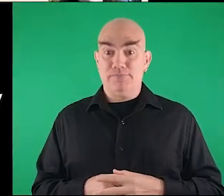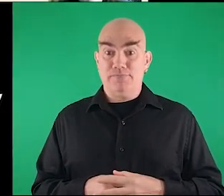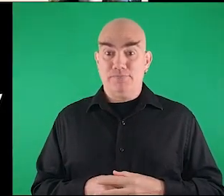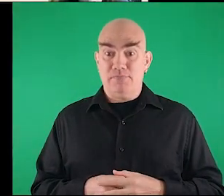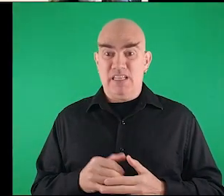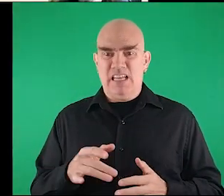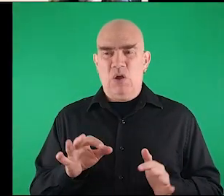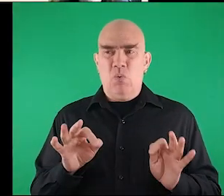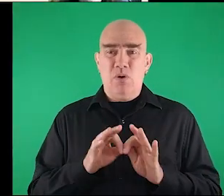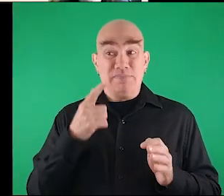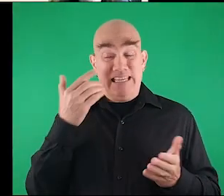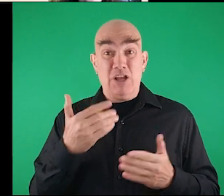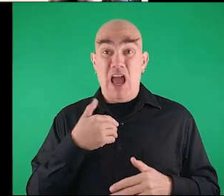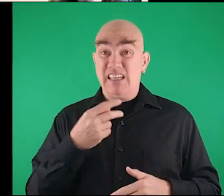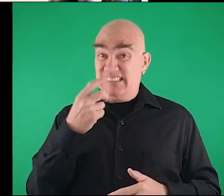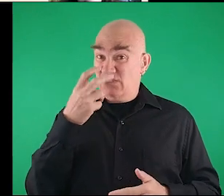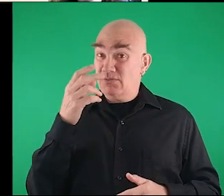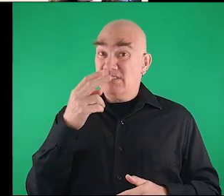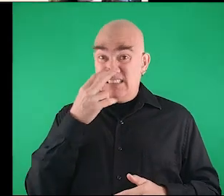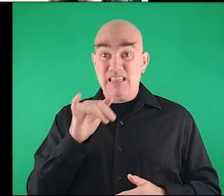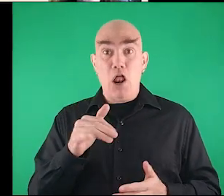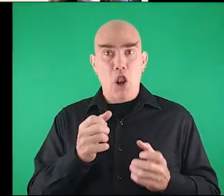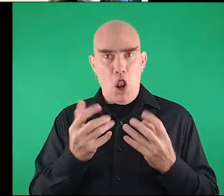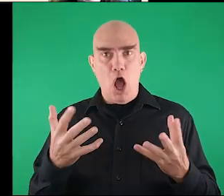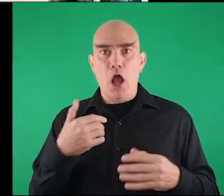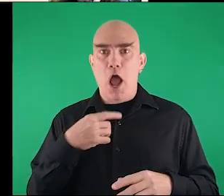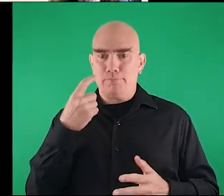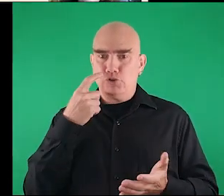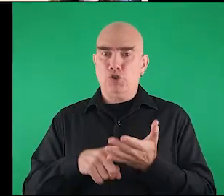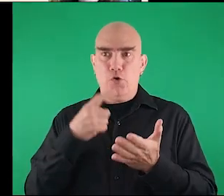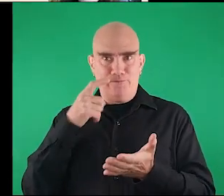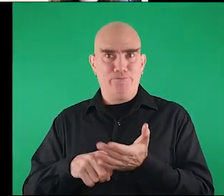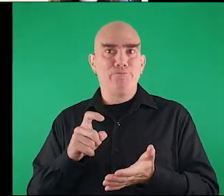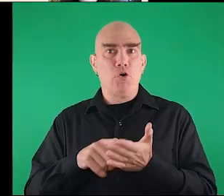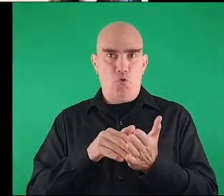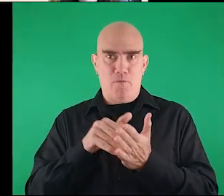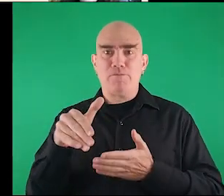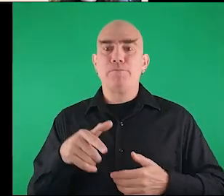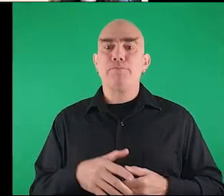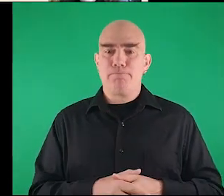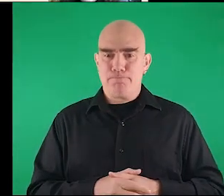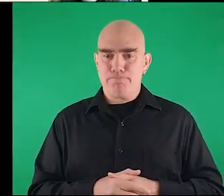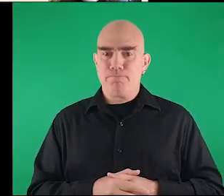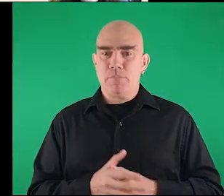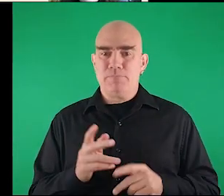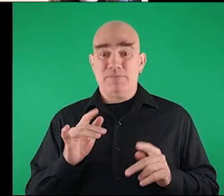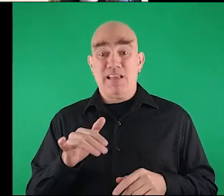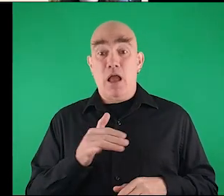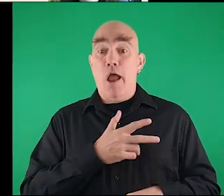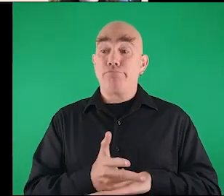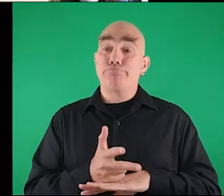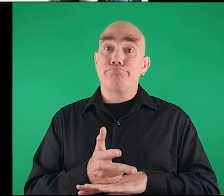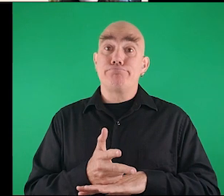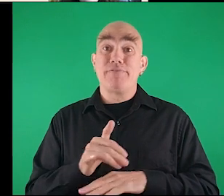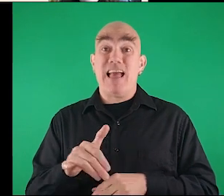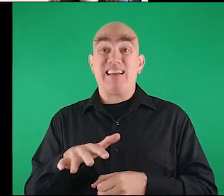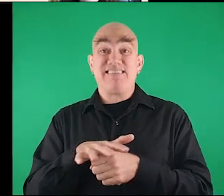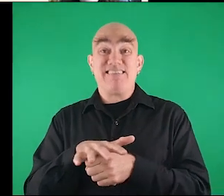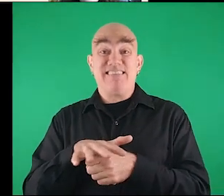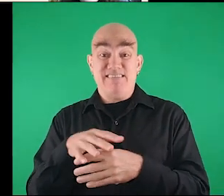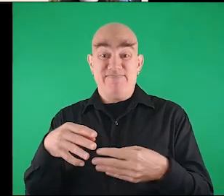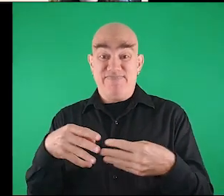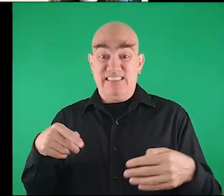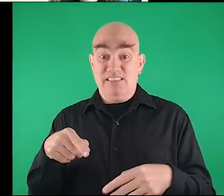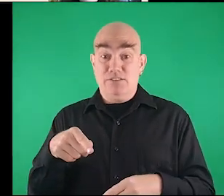passenger this is very critical because here i observe a lot of time that